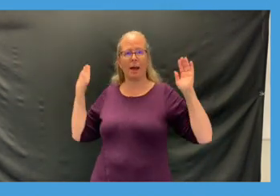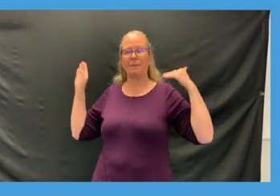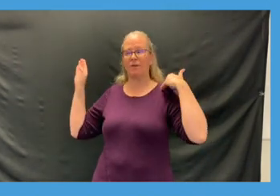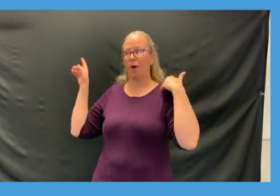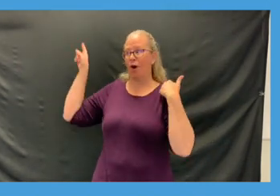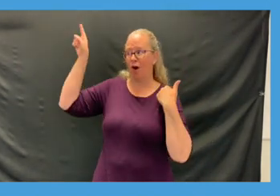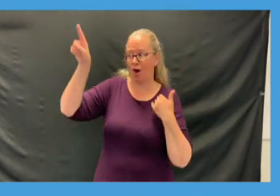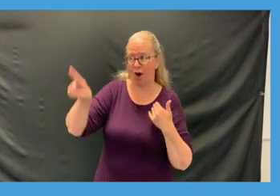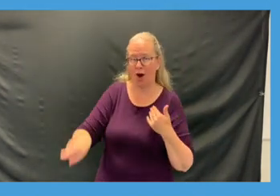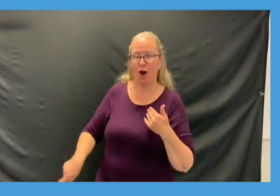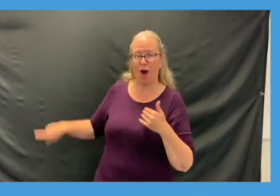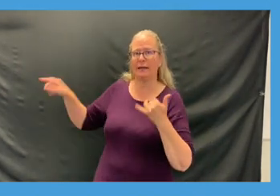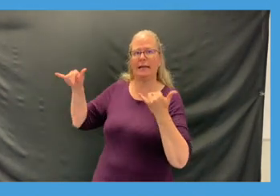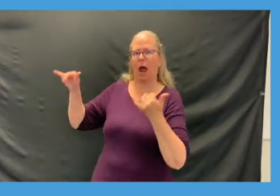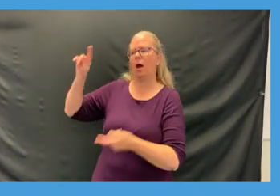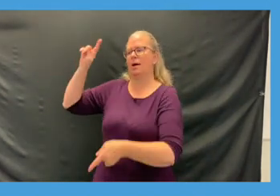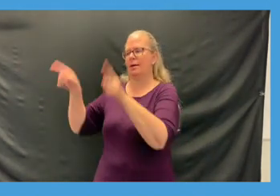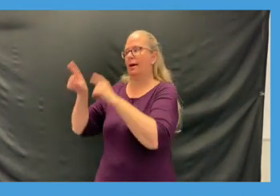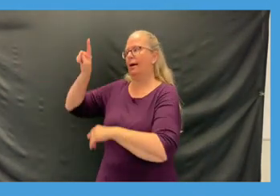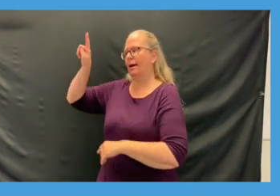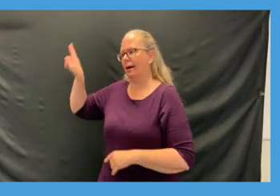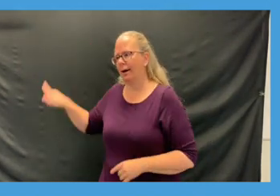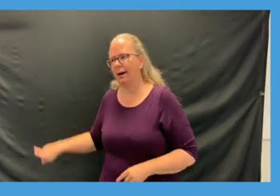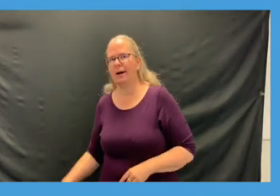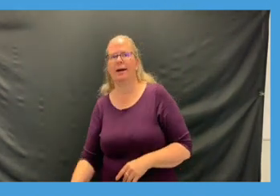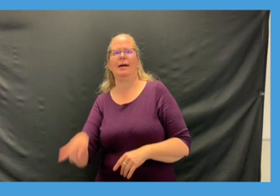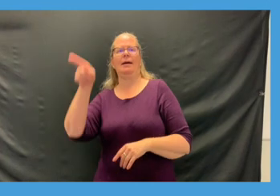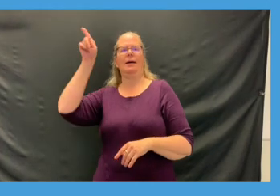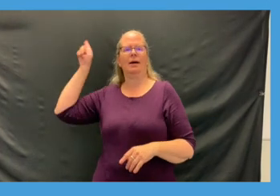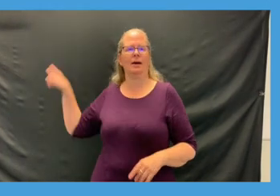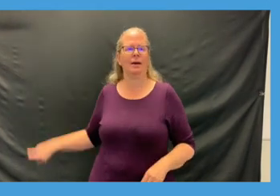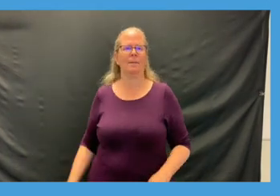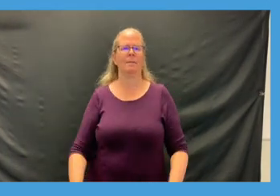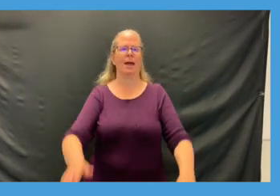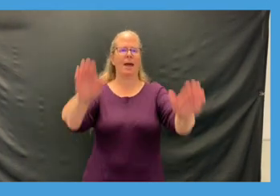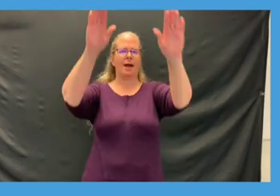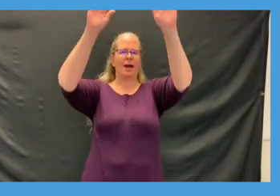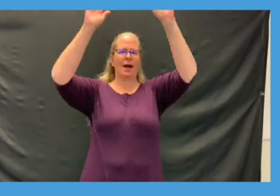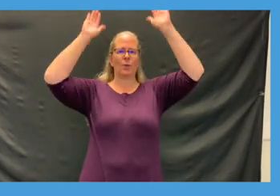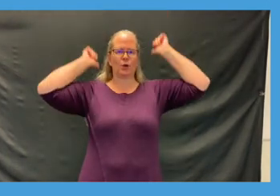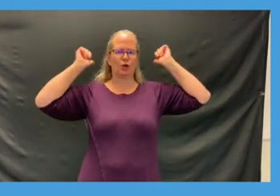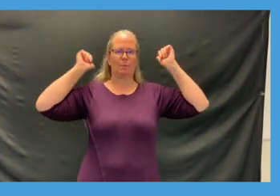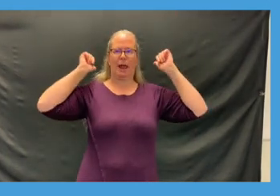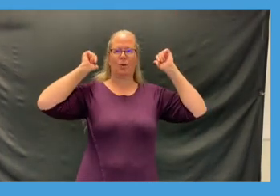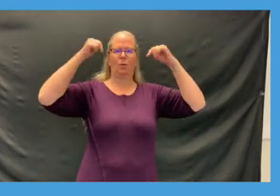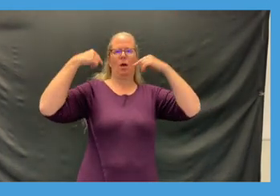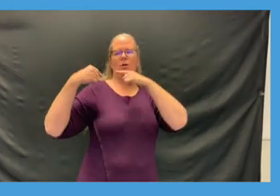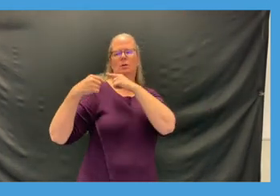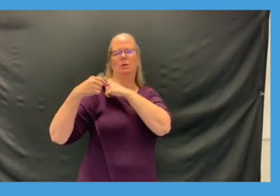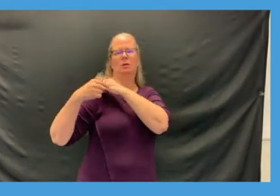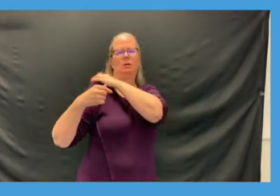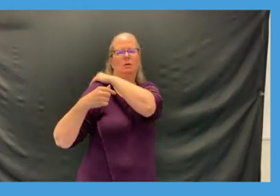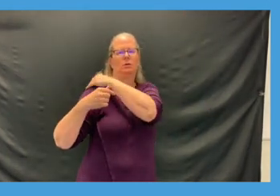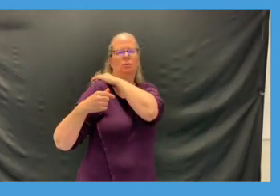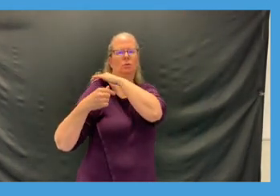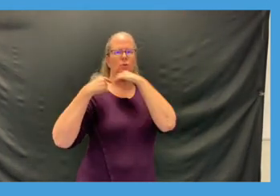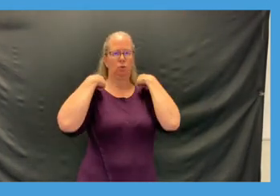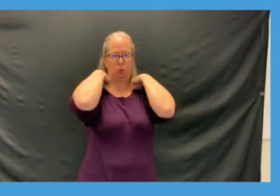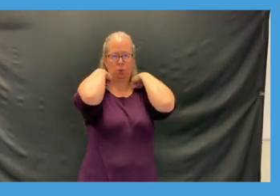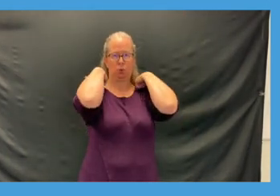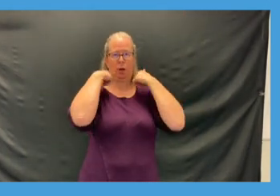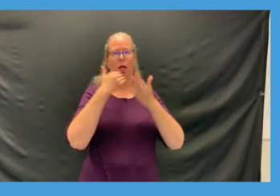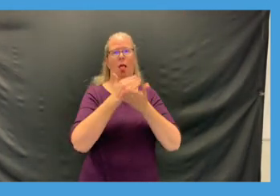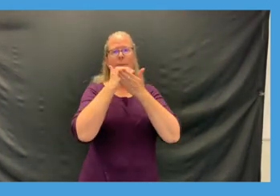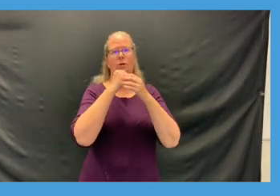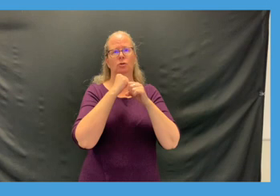circles your arms should be feeling pretty good now we're gonna stretch